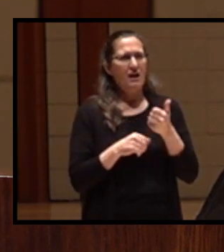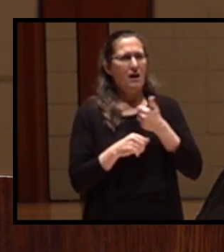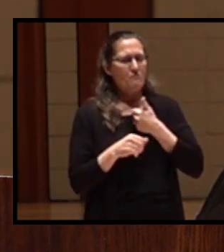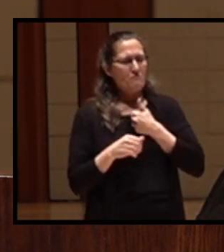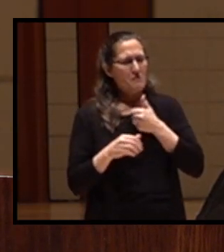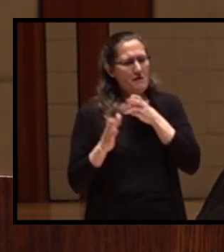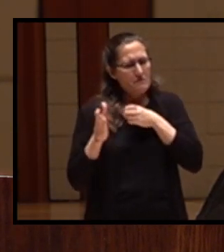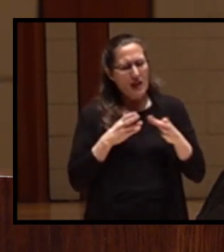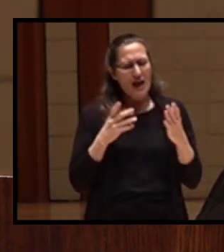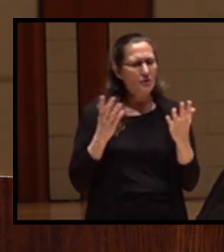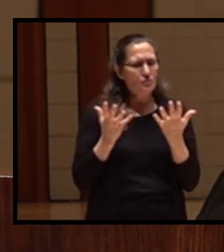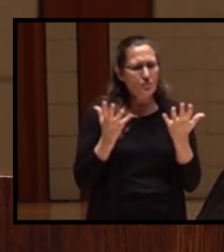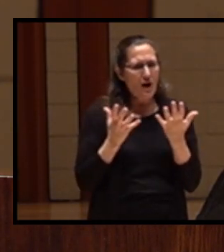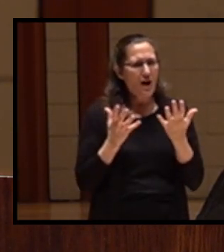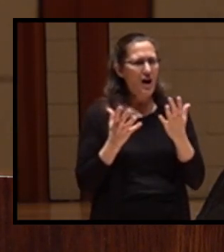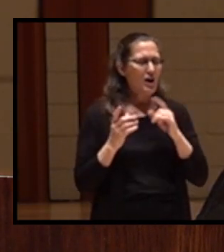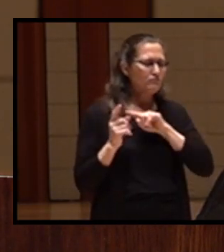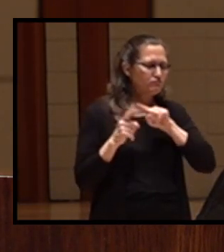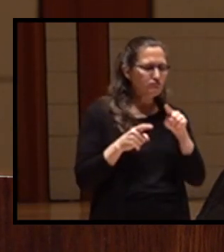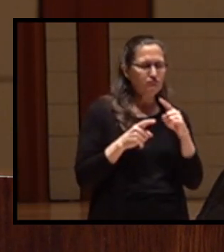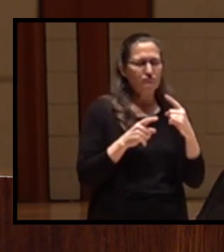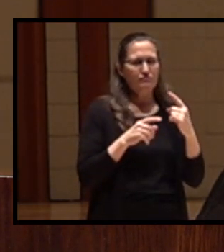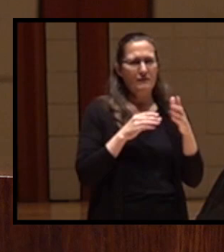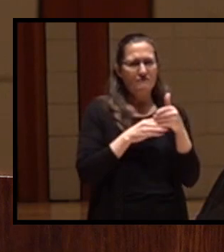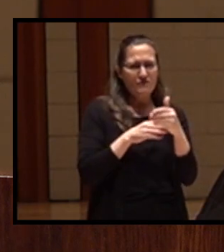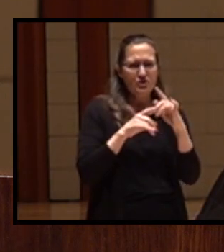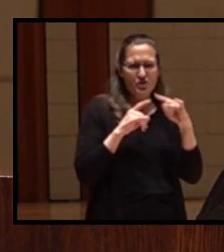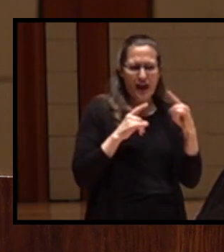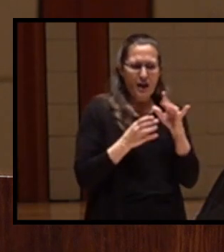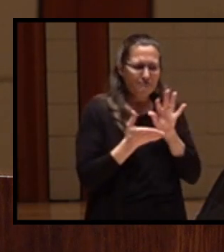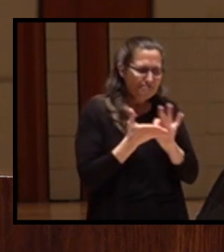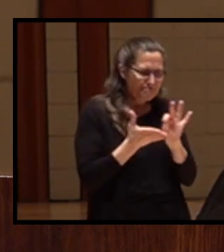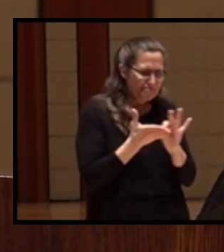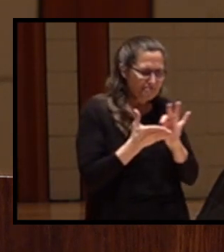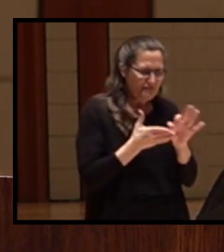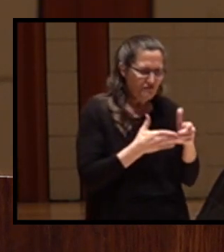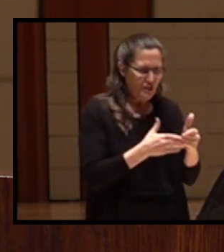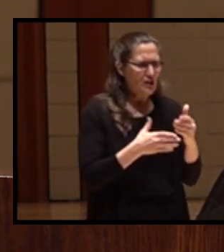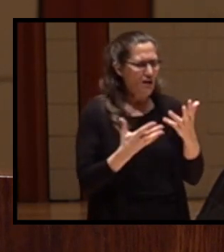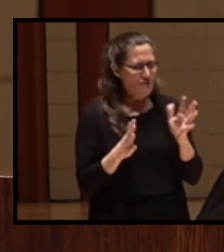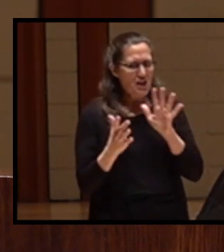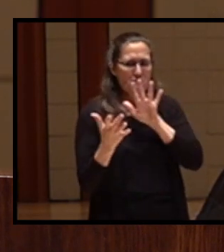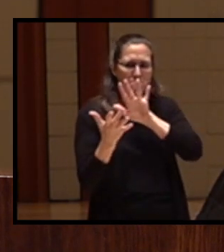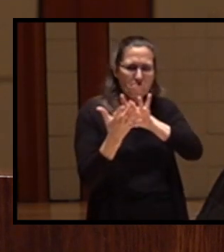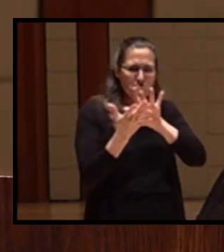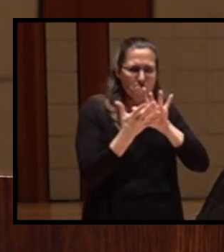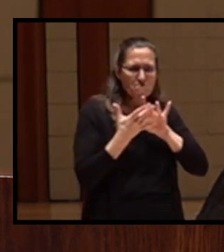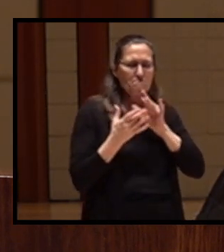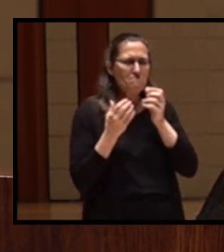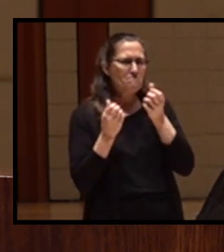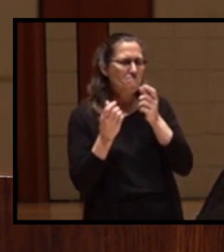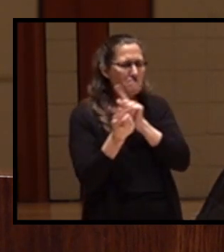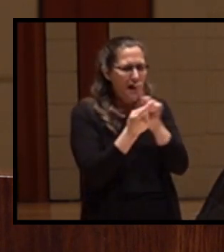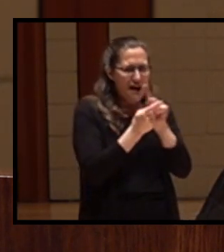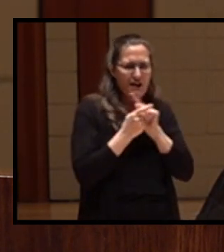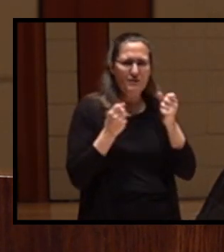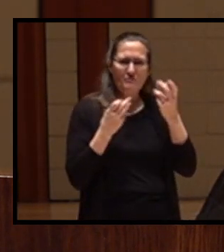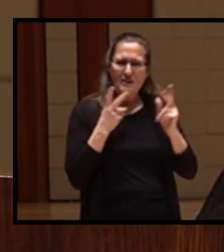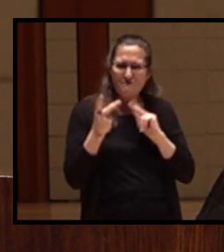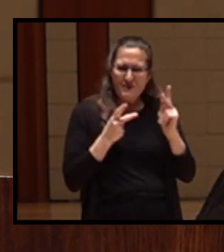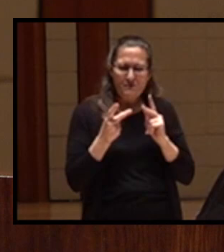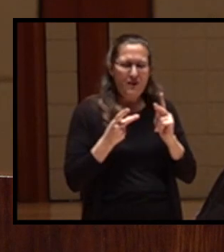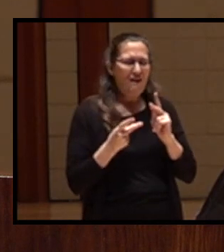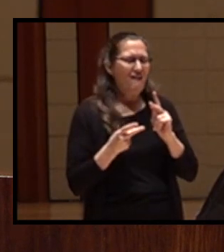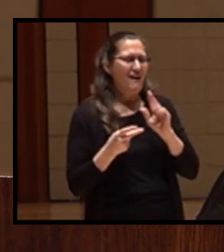to count fish. I had gotten to know all the people in the fish camps. I had held their babies. I knew their stories.